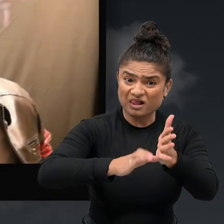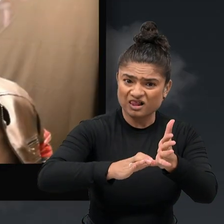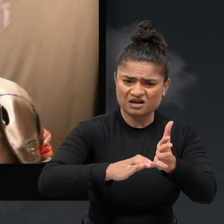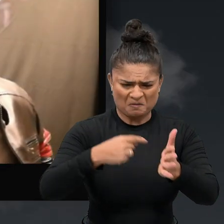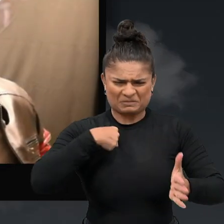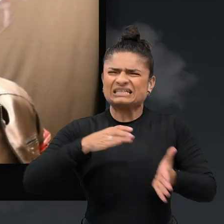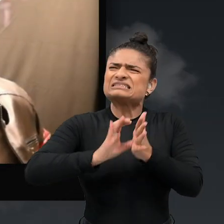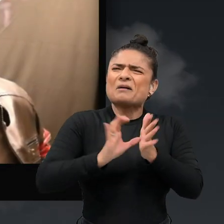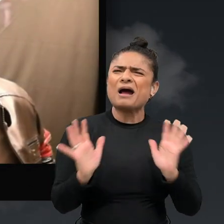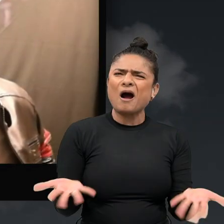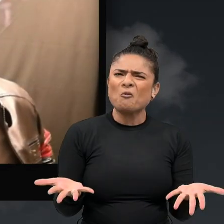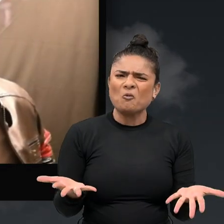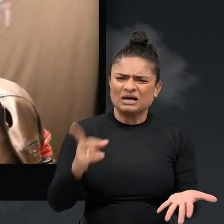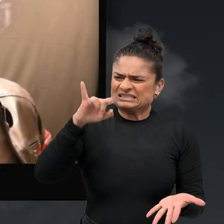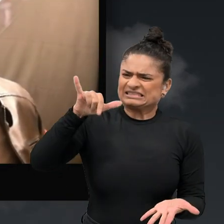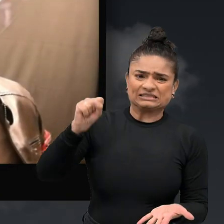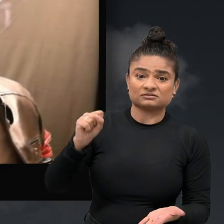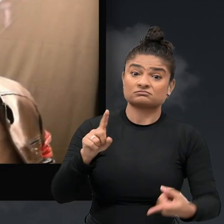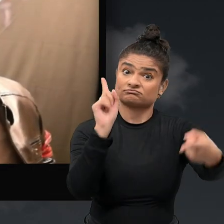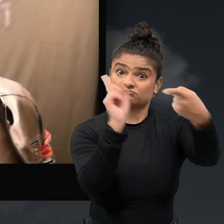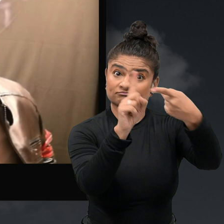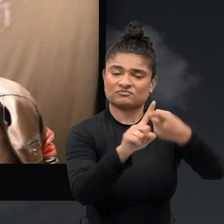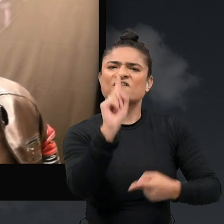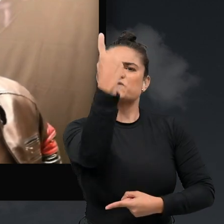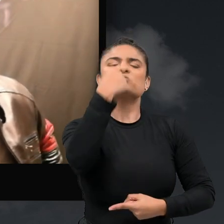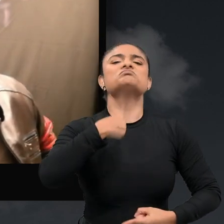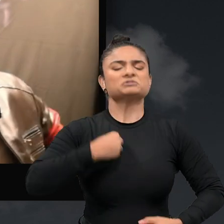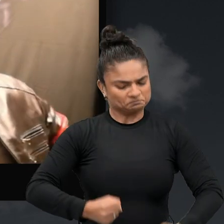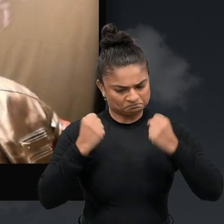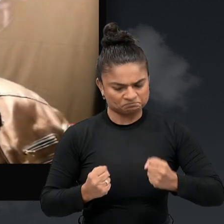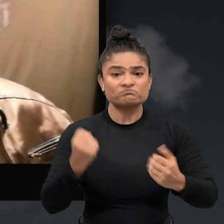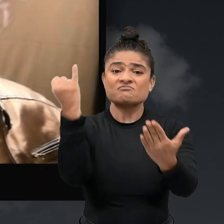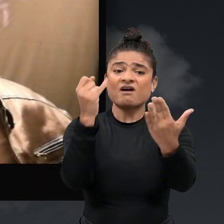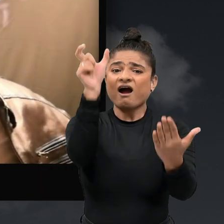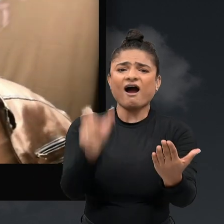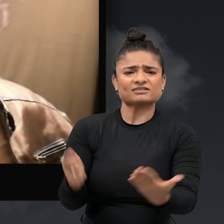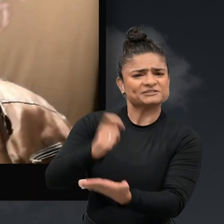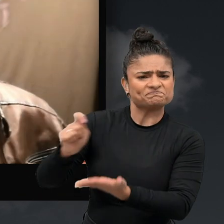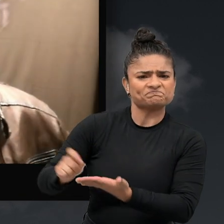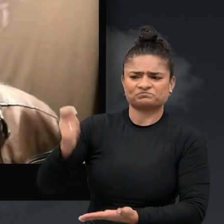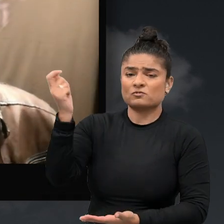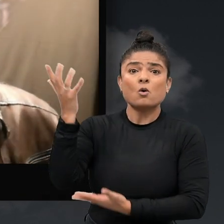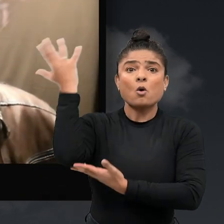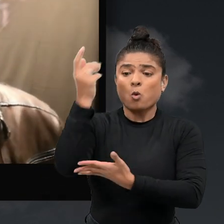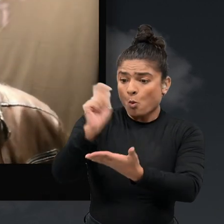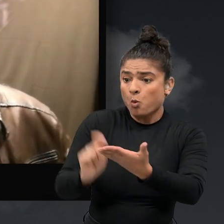Disabled. How would I be disabled? Number one, where I was always an artist and would still use my